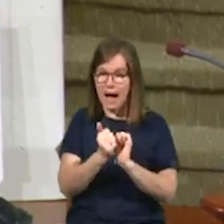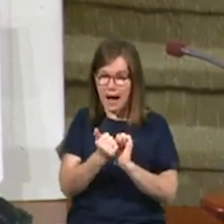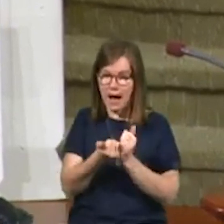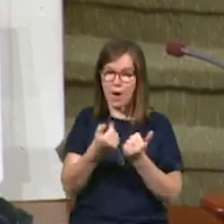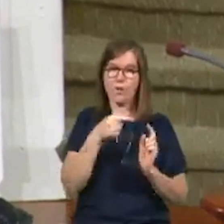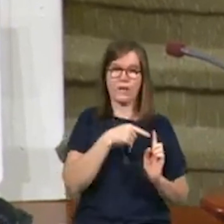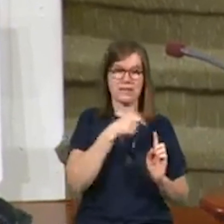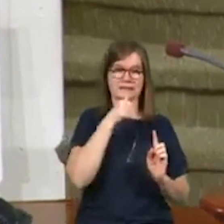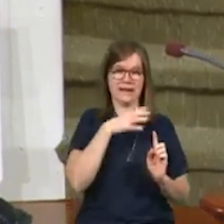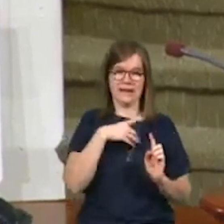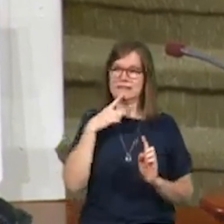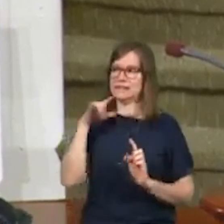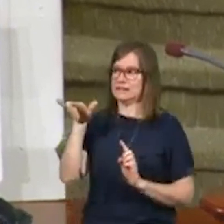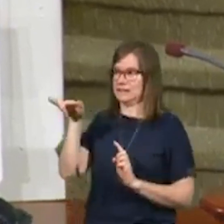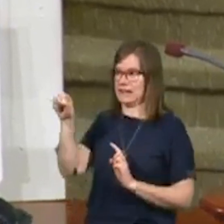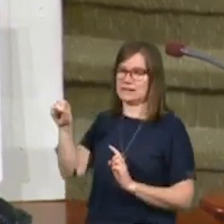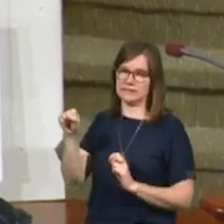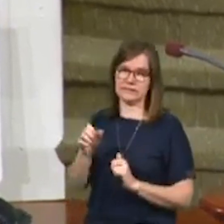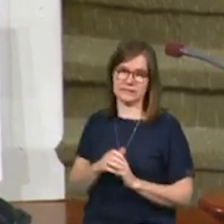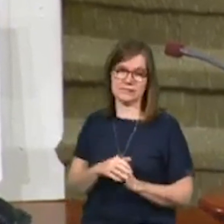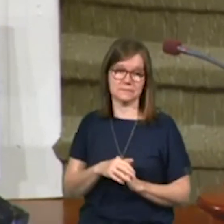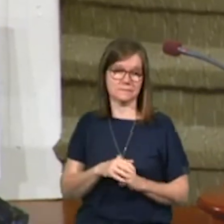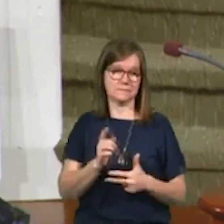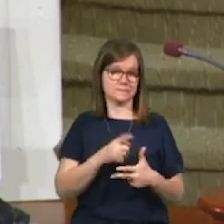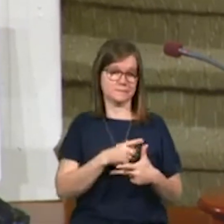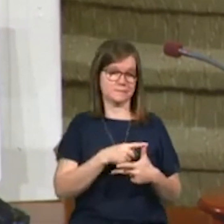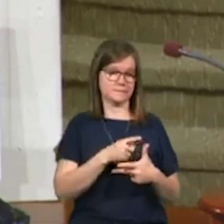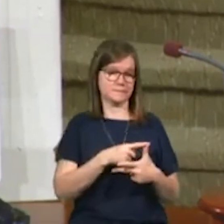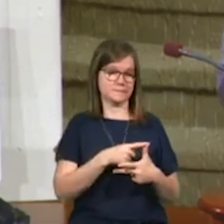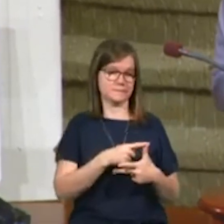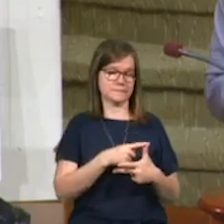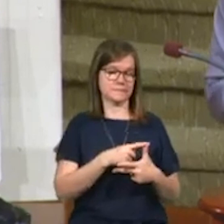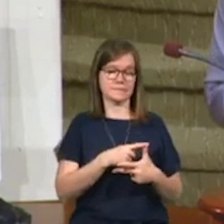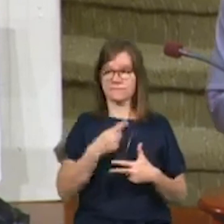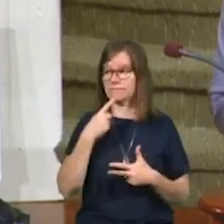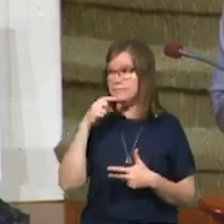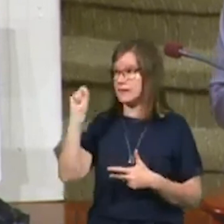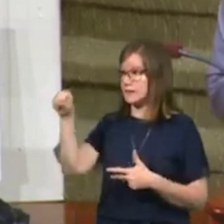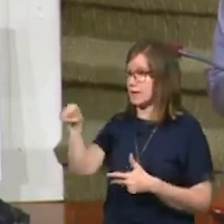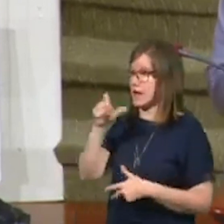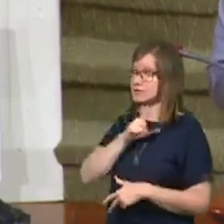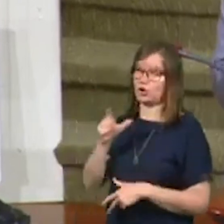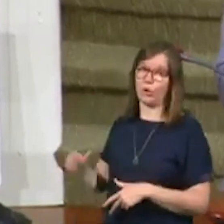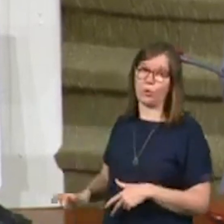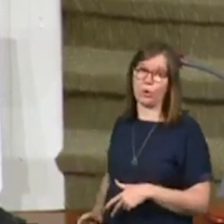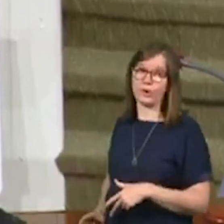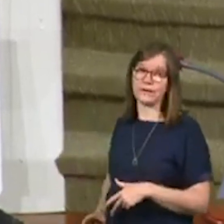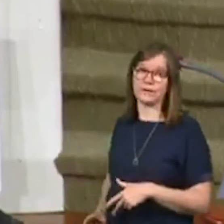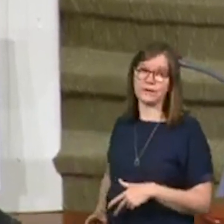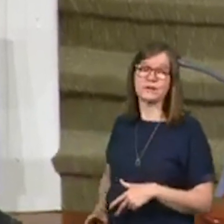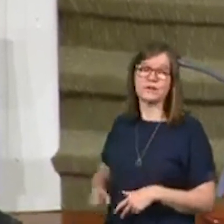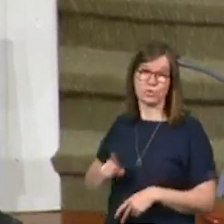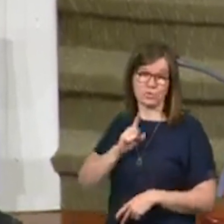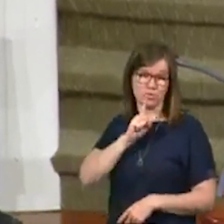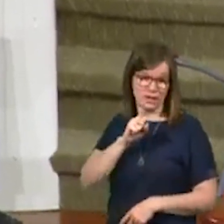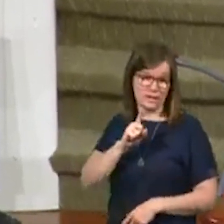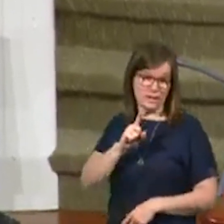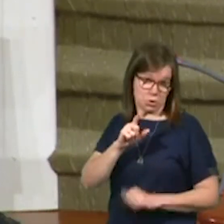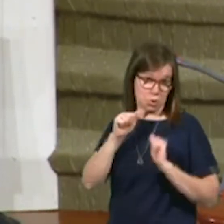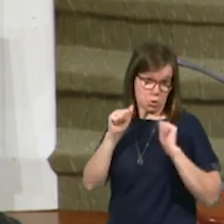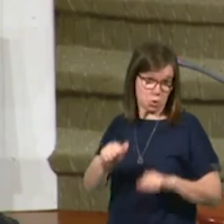this lady said yes to God. Number one, she said yes, Lord, when she had reason to be offended.